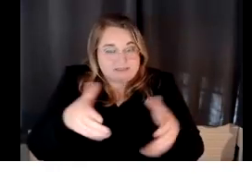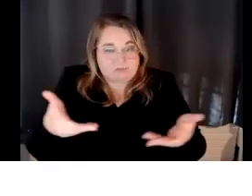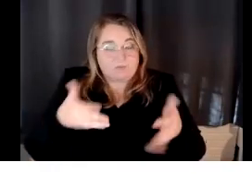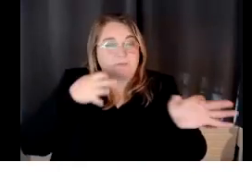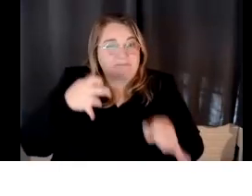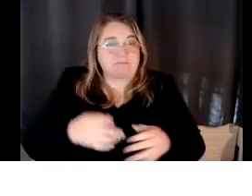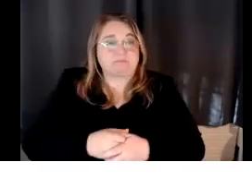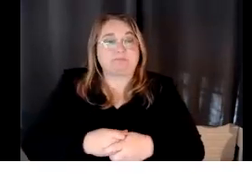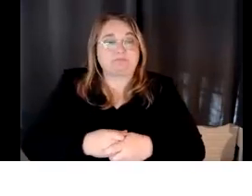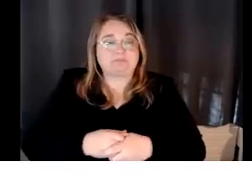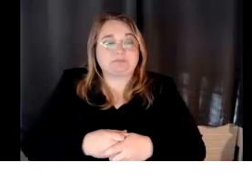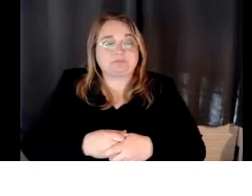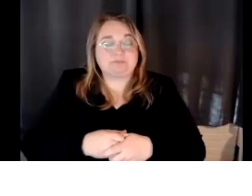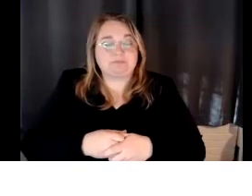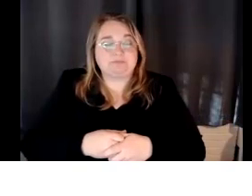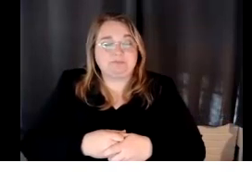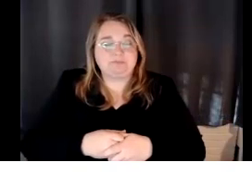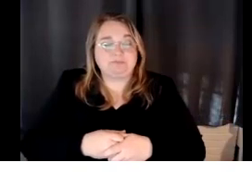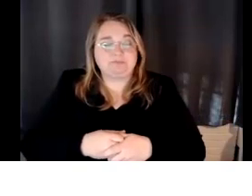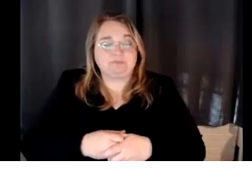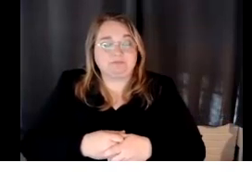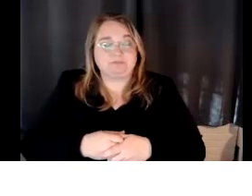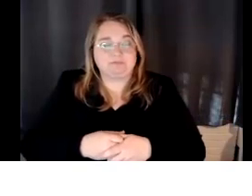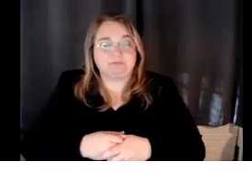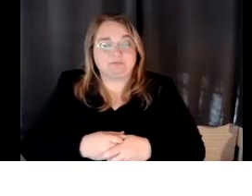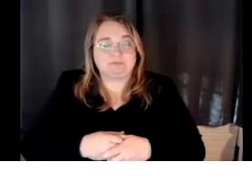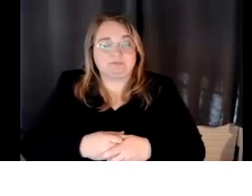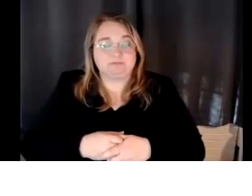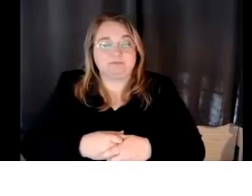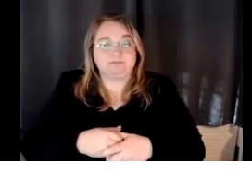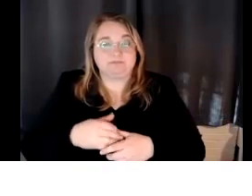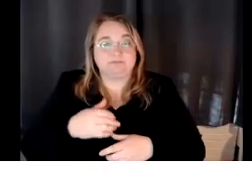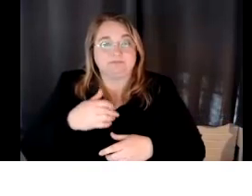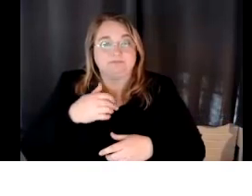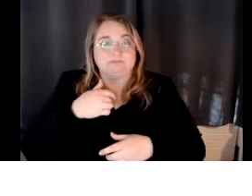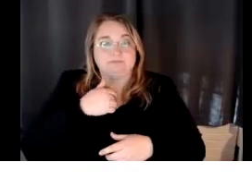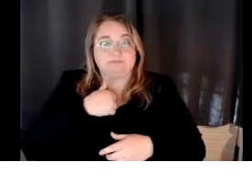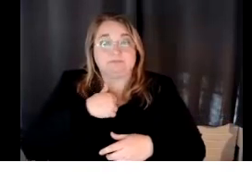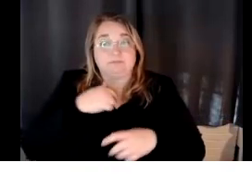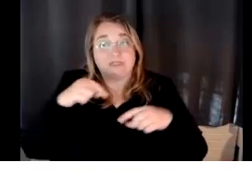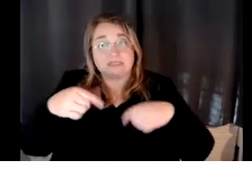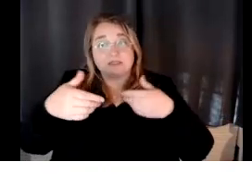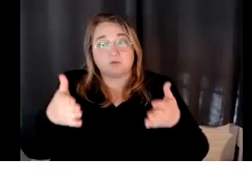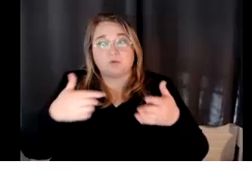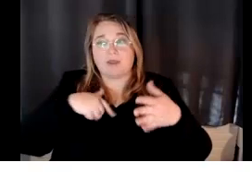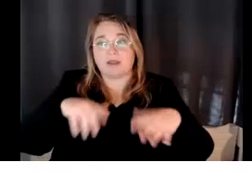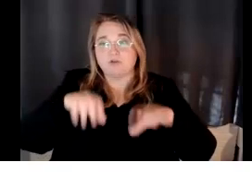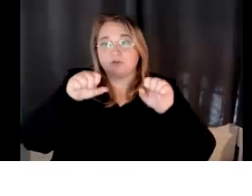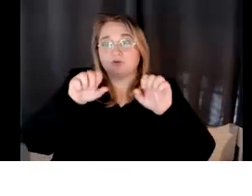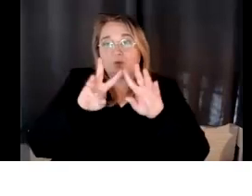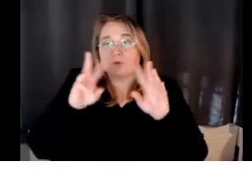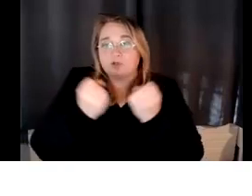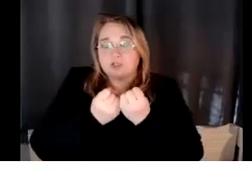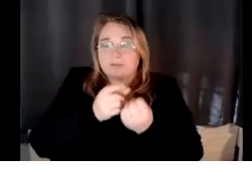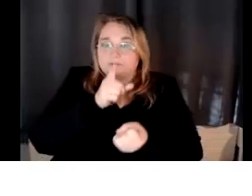I was at an interesting, very good, uh, workshop in this very room, uh, just before this